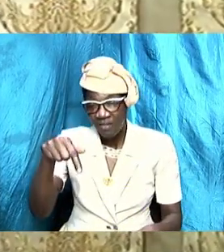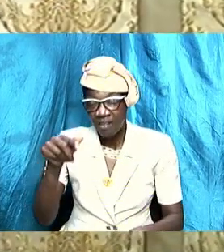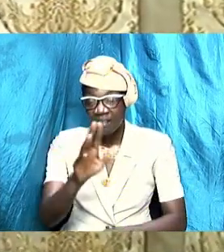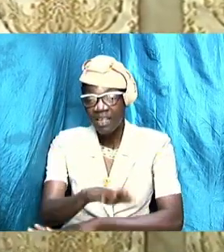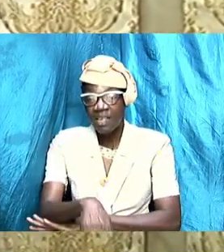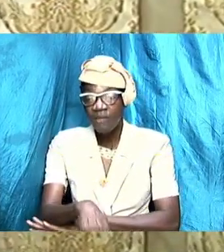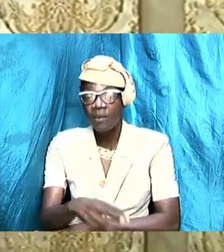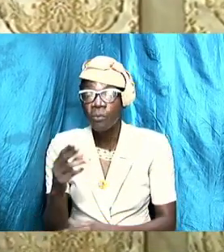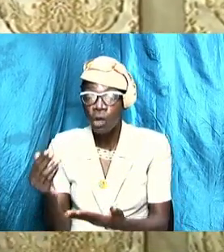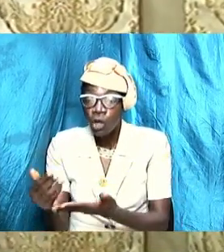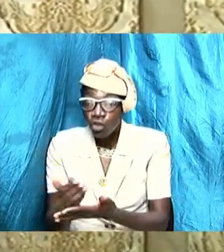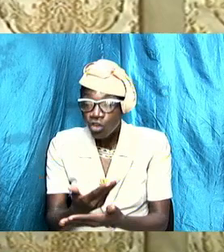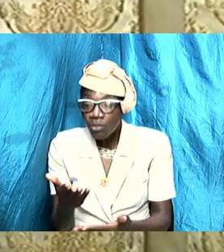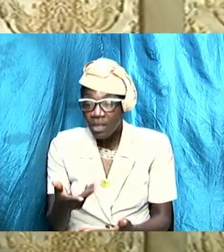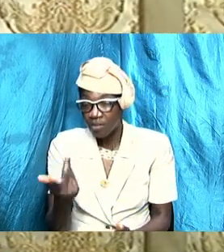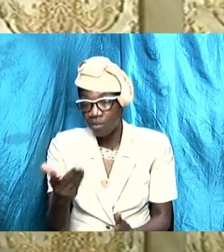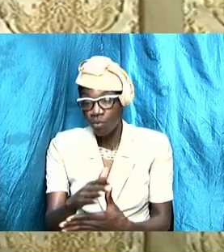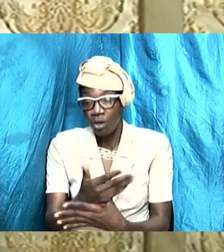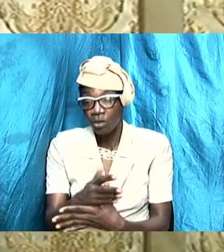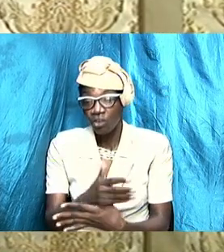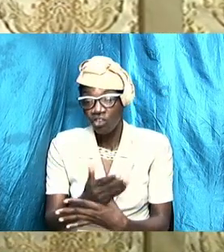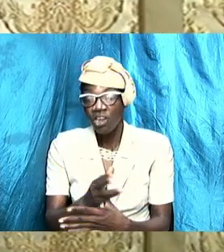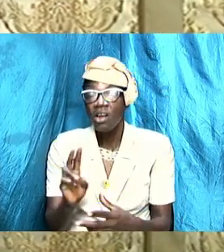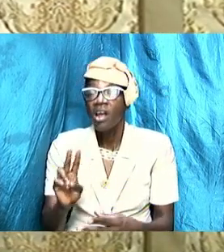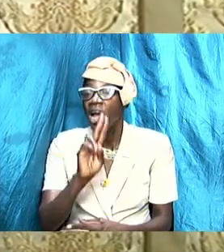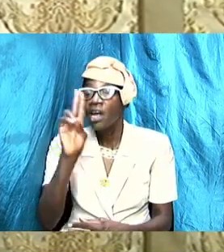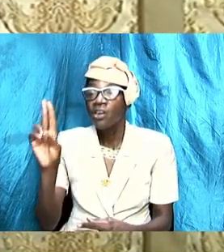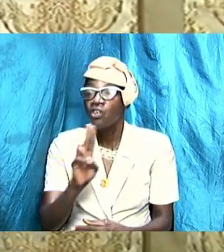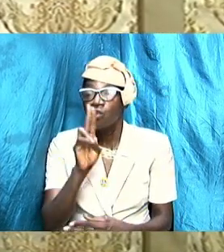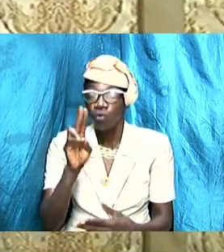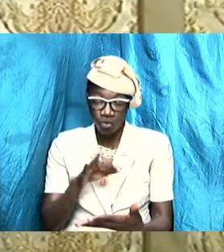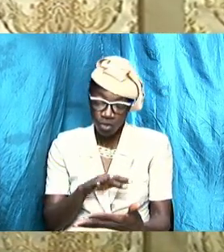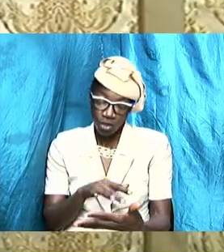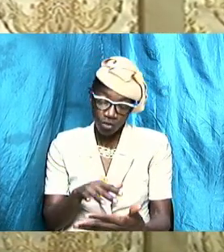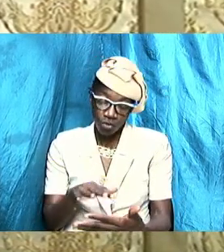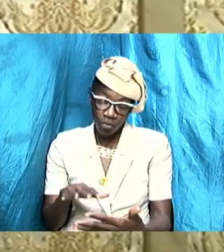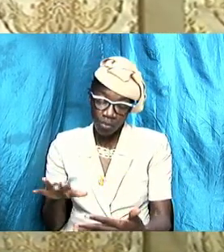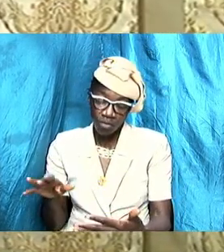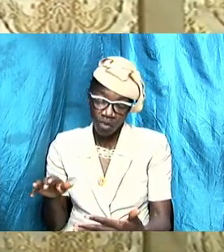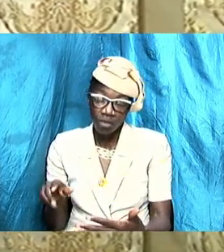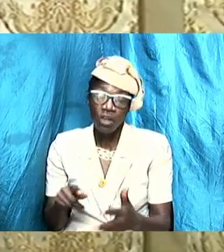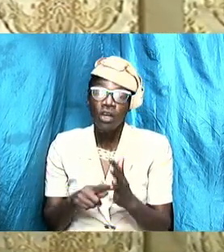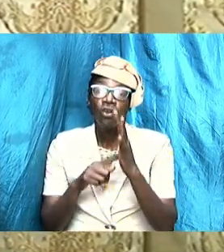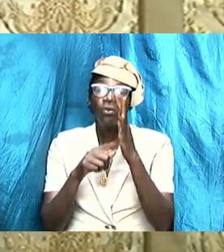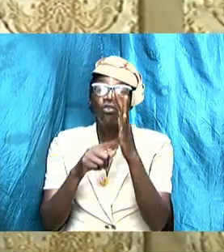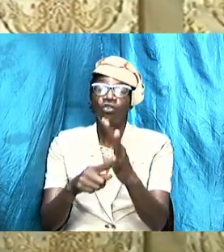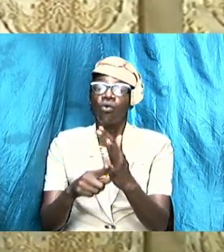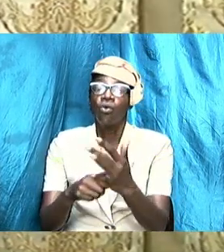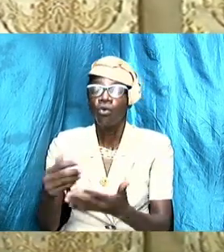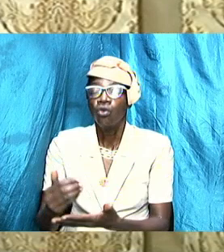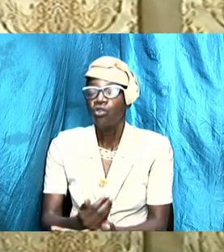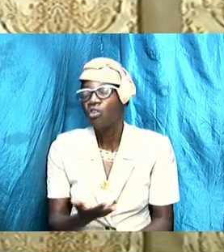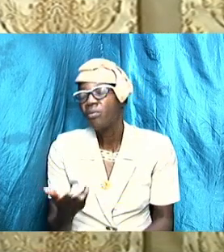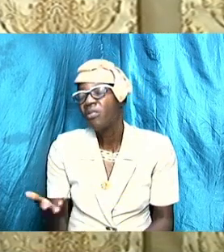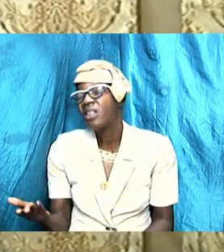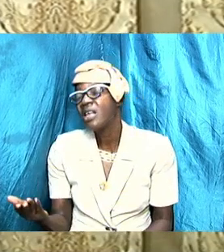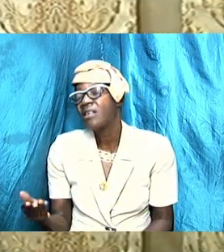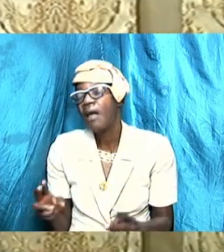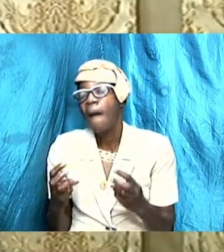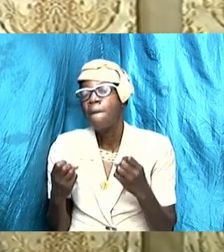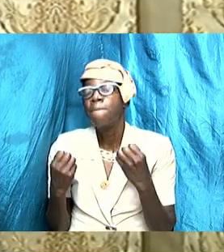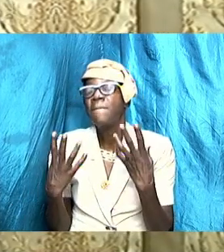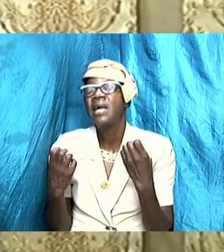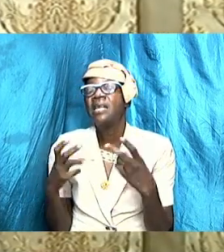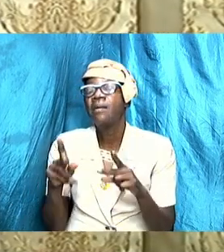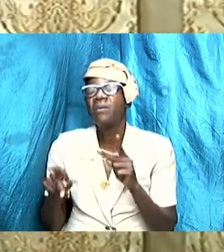like to just share with us and use the scriptures to show some basic principles that many of us have overlooked